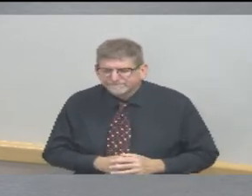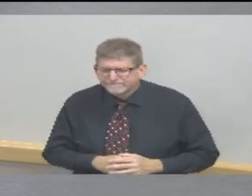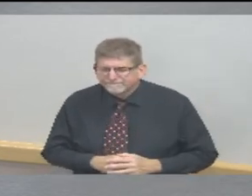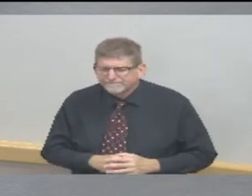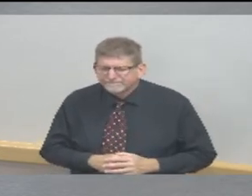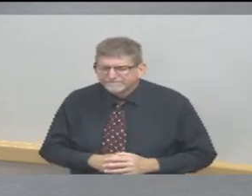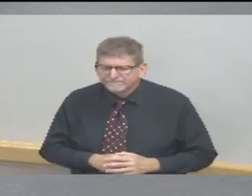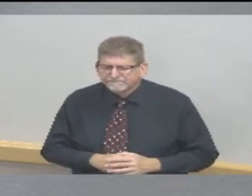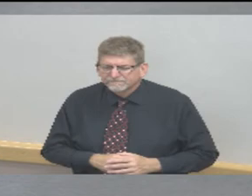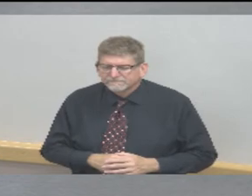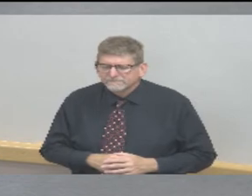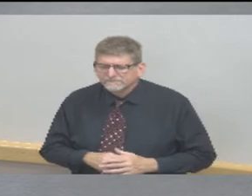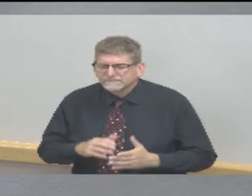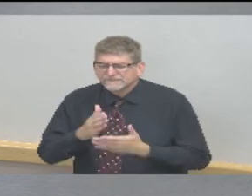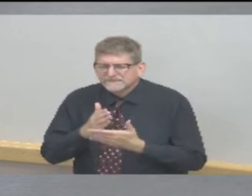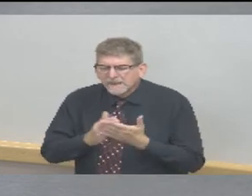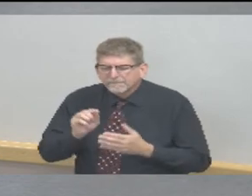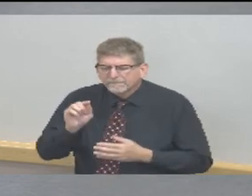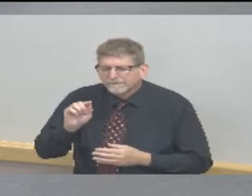at that time.